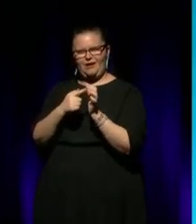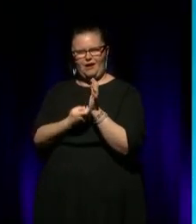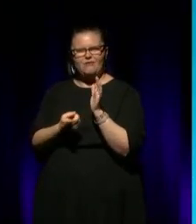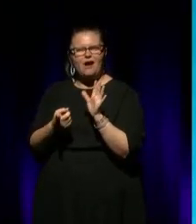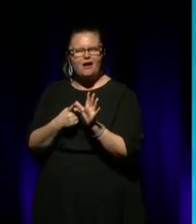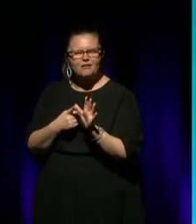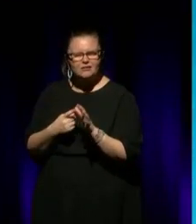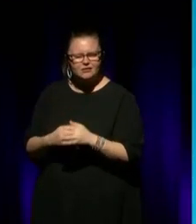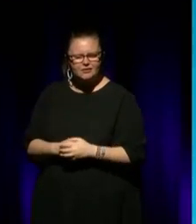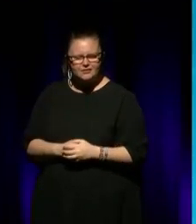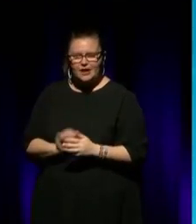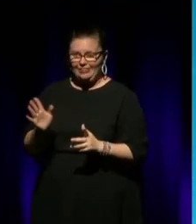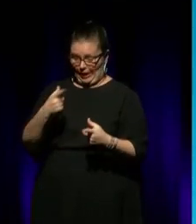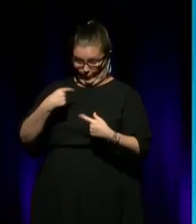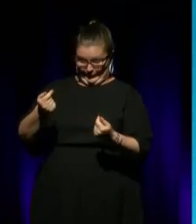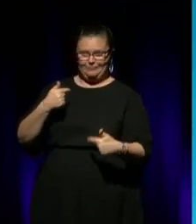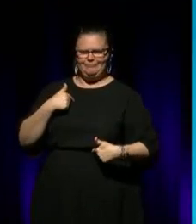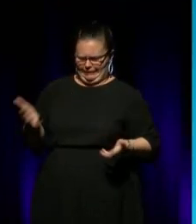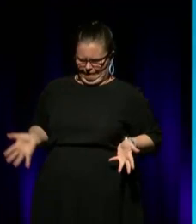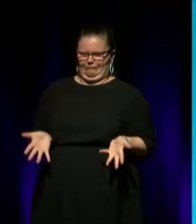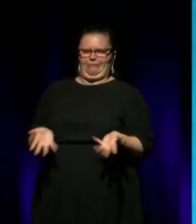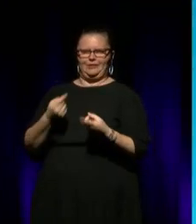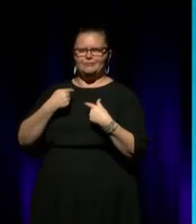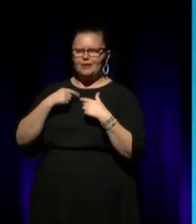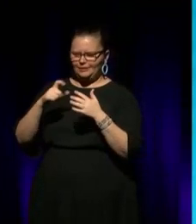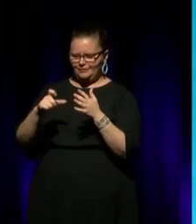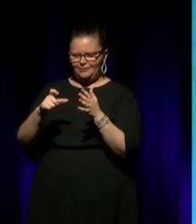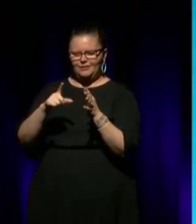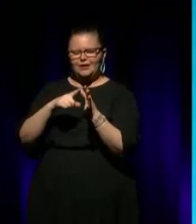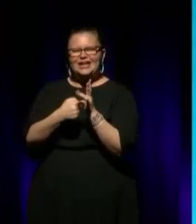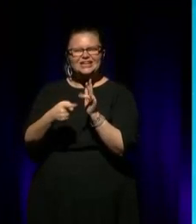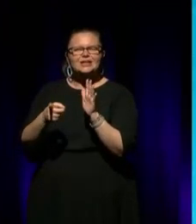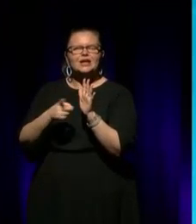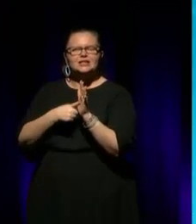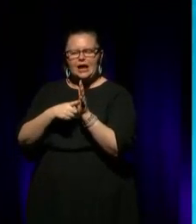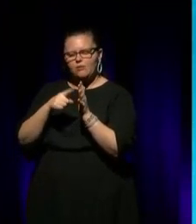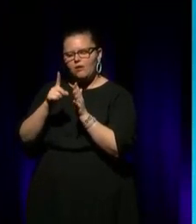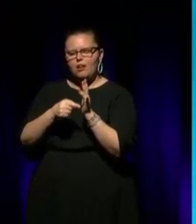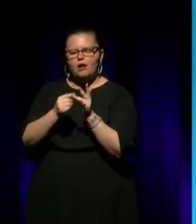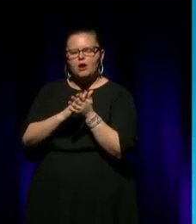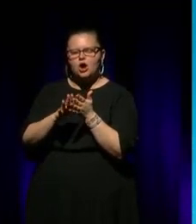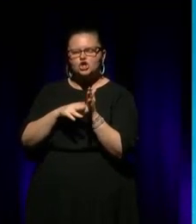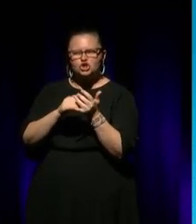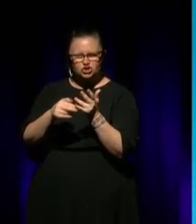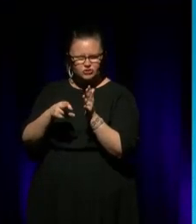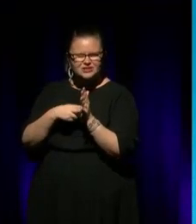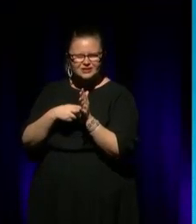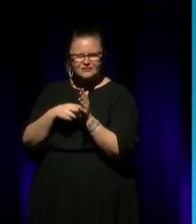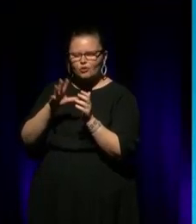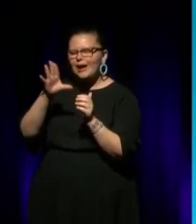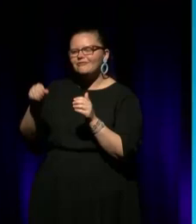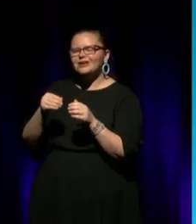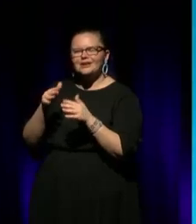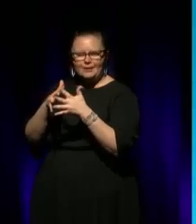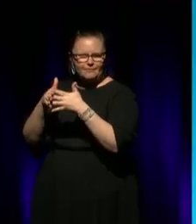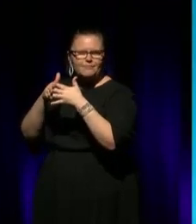And they all picked me. They were pushing me. But Carol Johnson, who was the African-American director of the college, she was moving out of being the director of